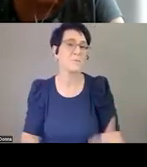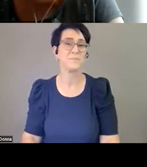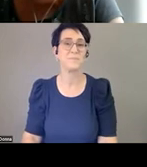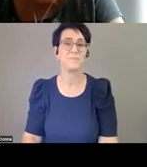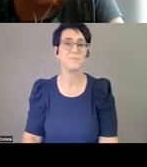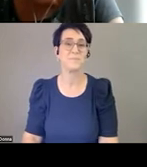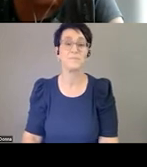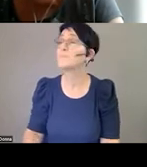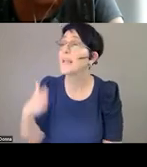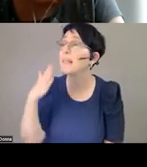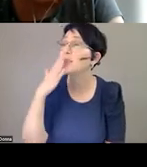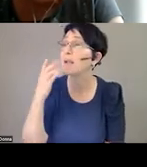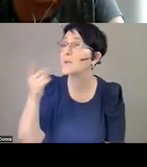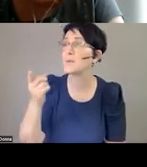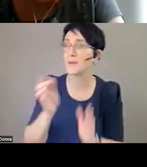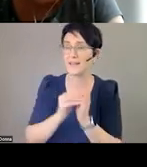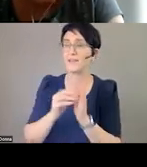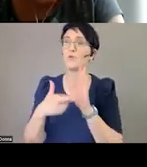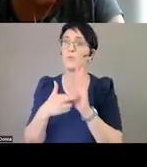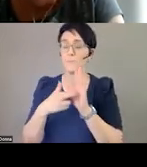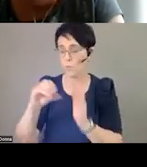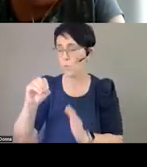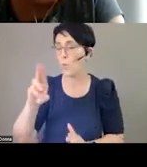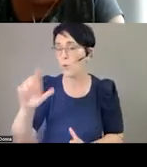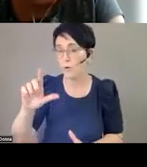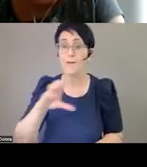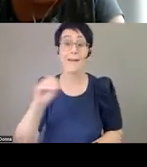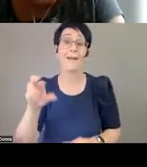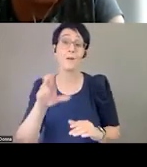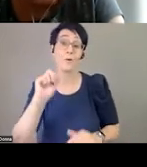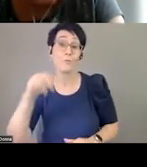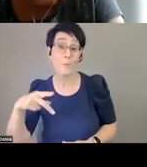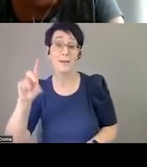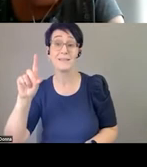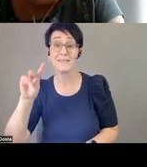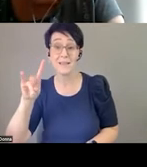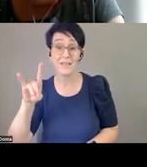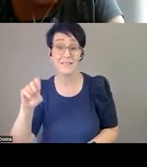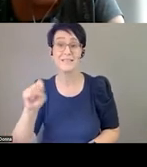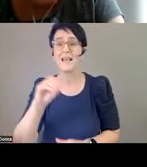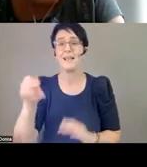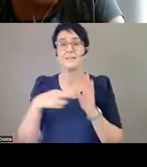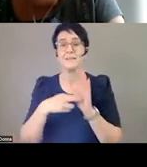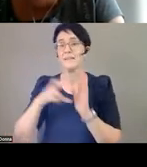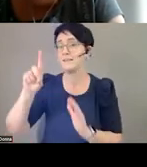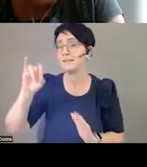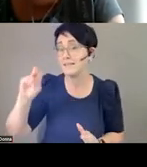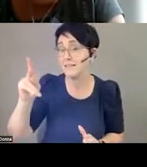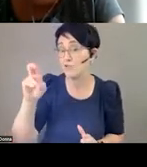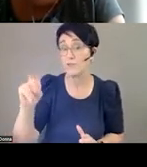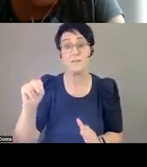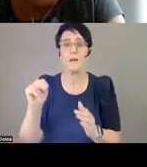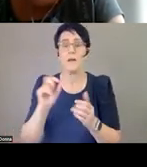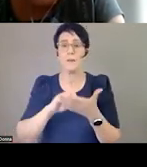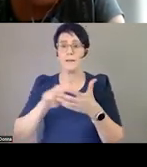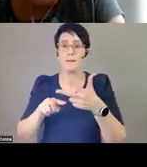Orwell and Rep. Davis and Rep. and Senator Dinkra. I mean, it's been a threesome. All you need